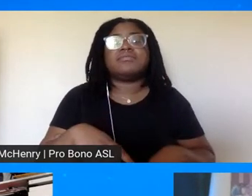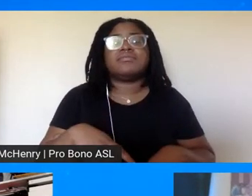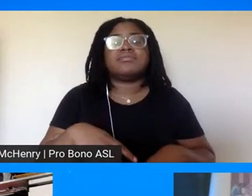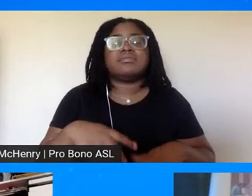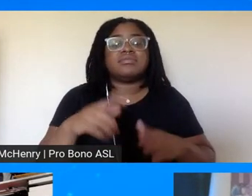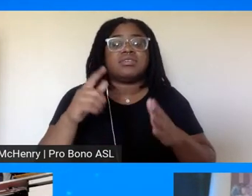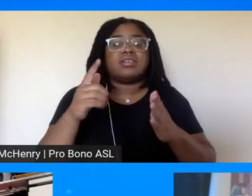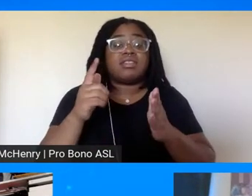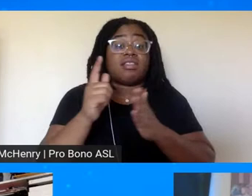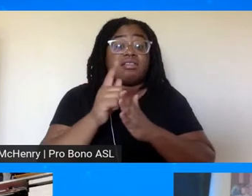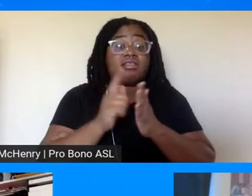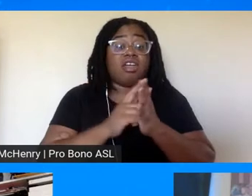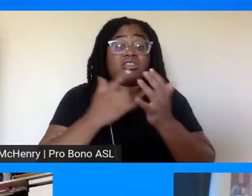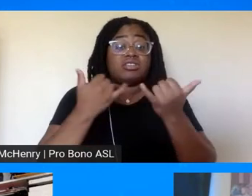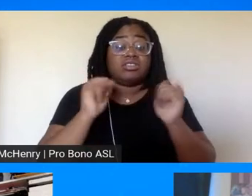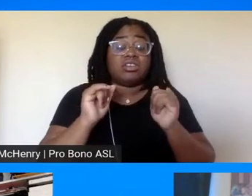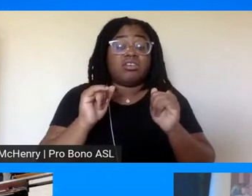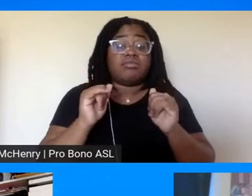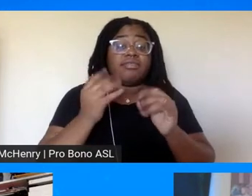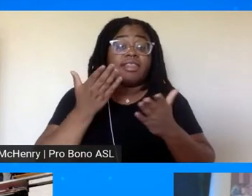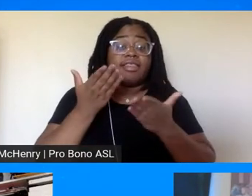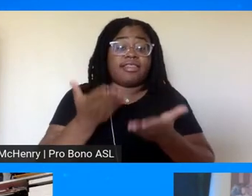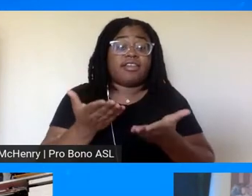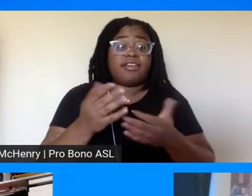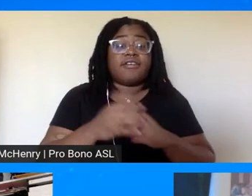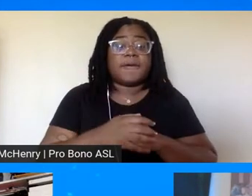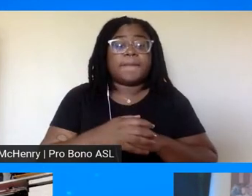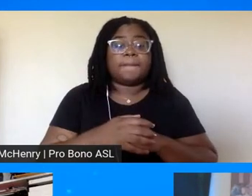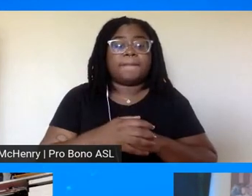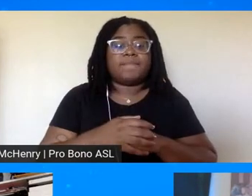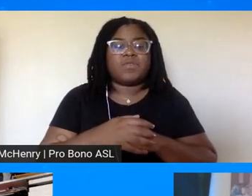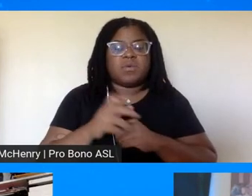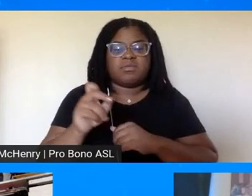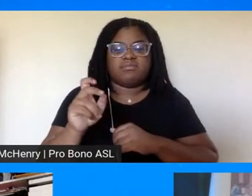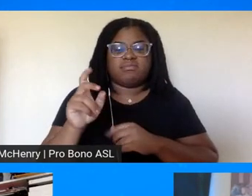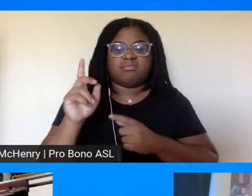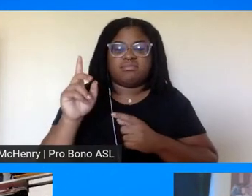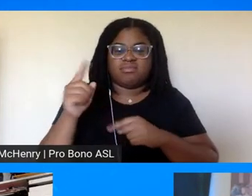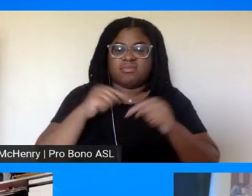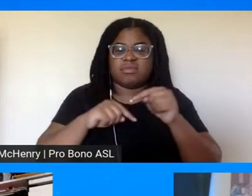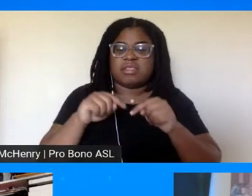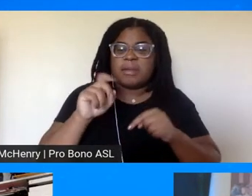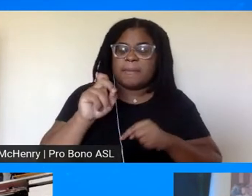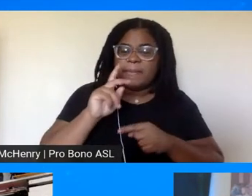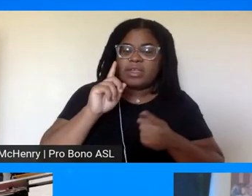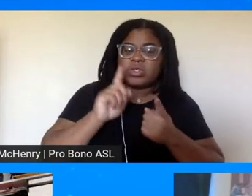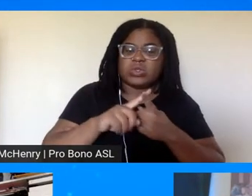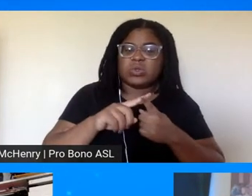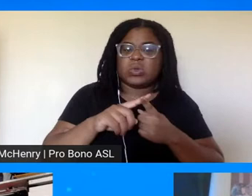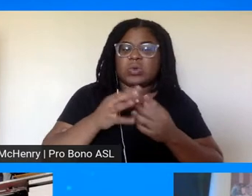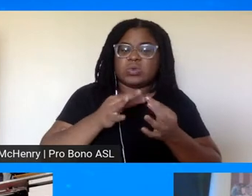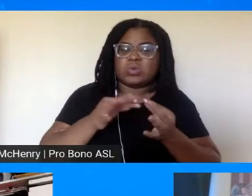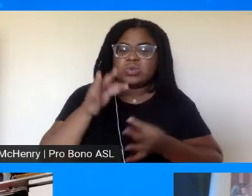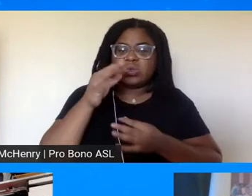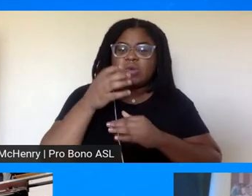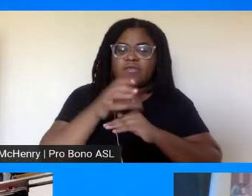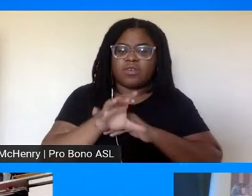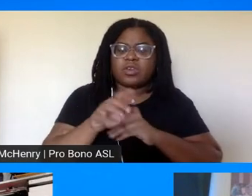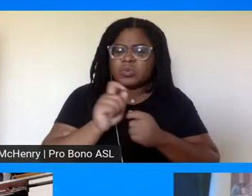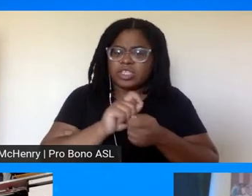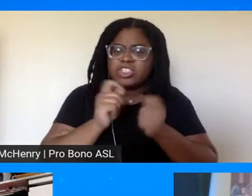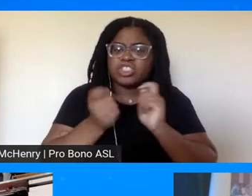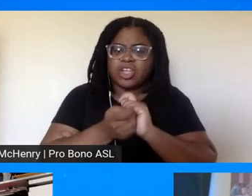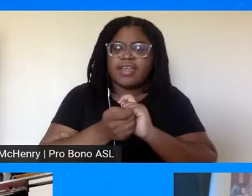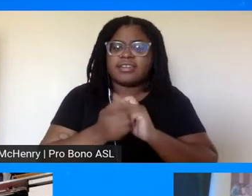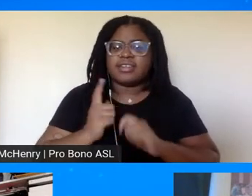practice so that gets back to that soul force too because you can change legislation and your father talked about the need